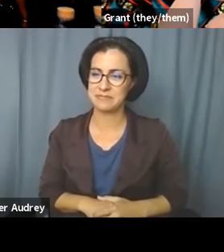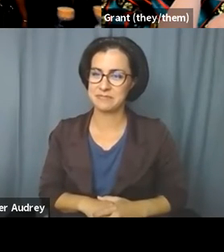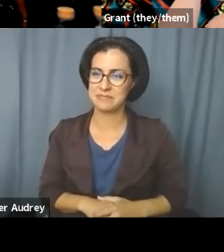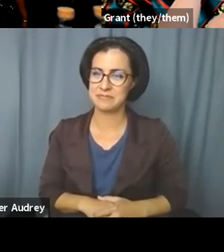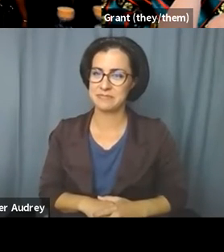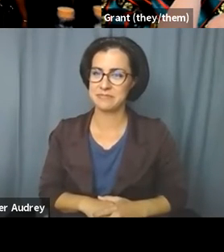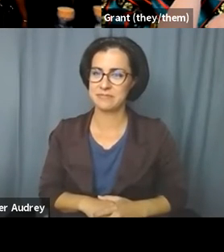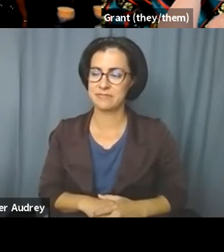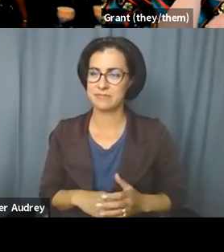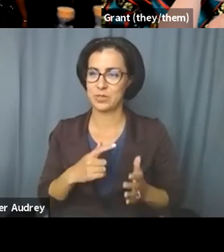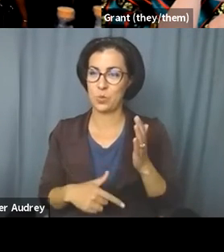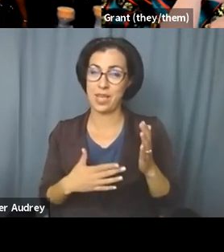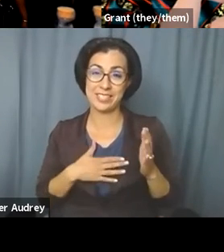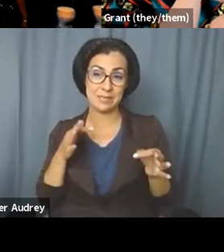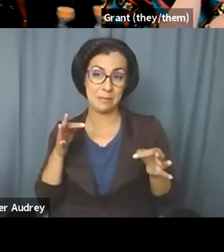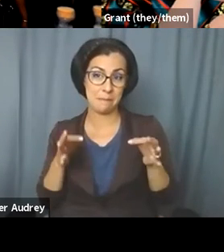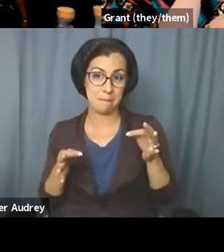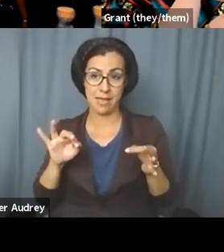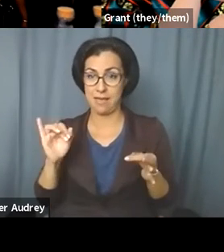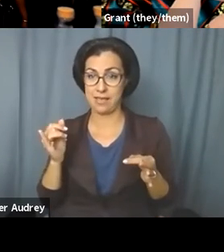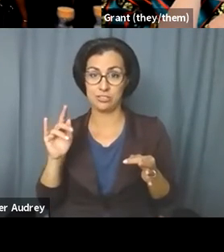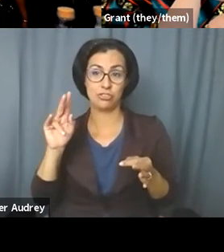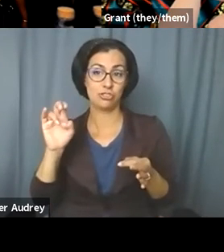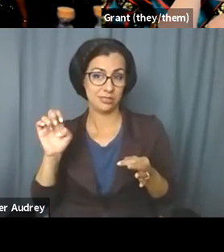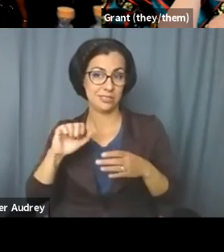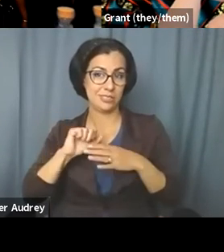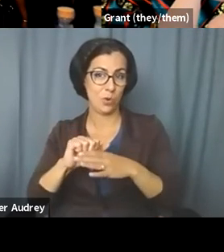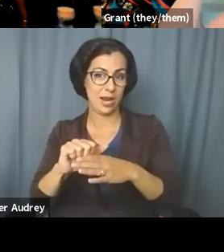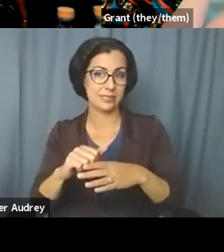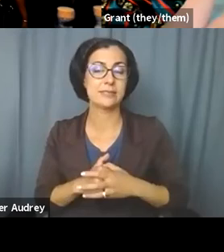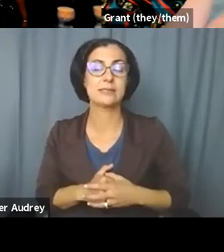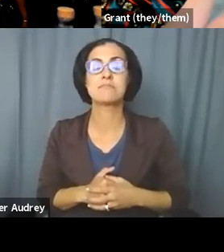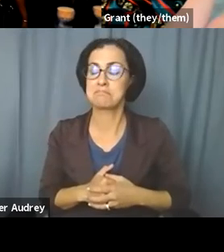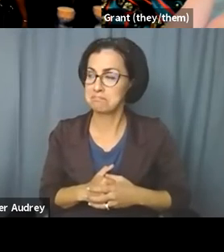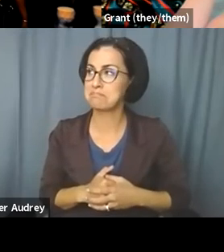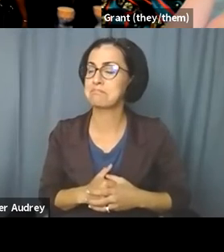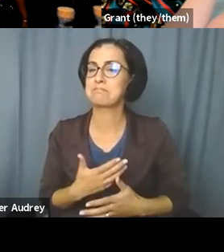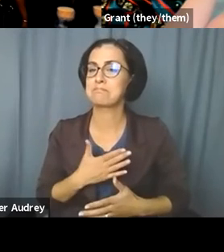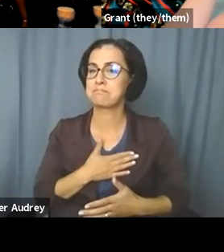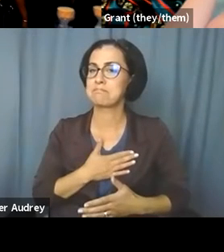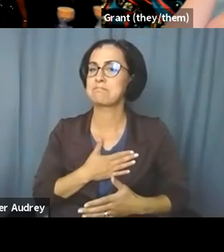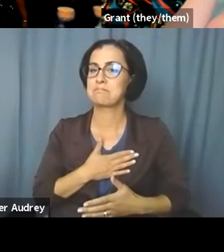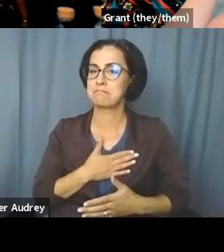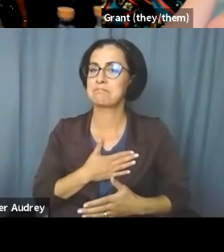What is my justice practice? My justice practice is